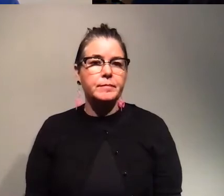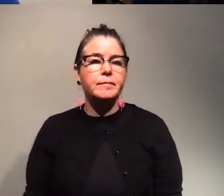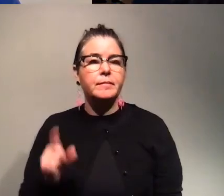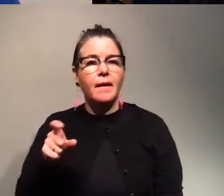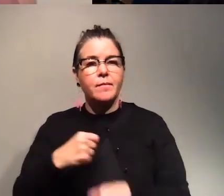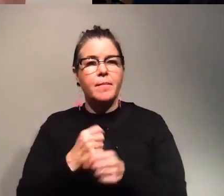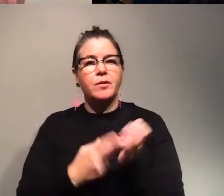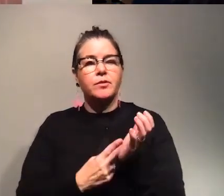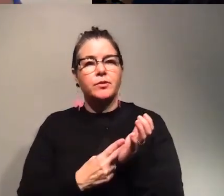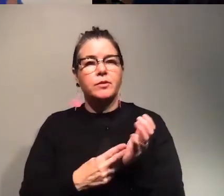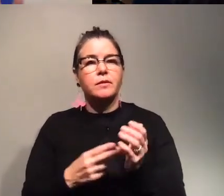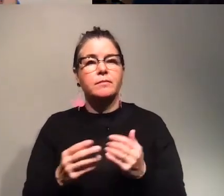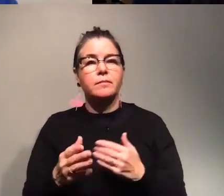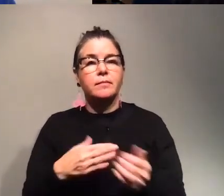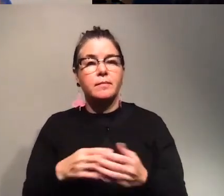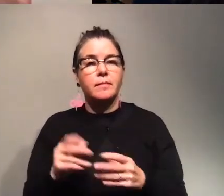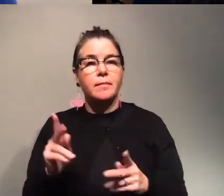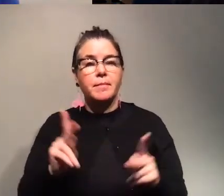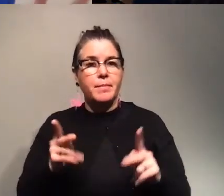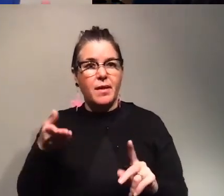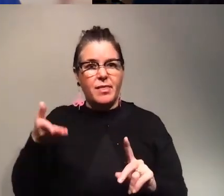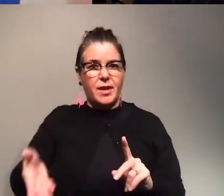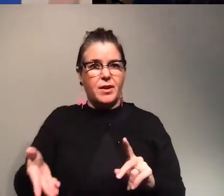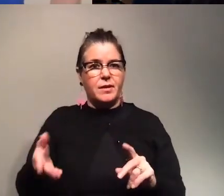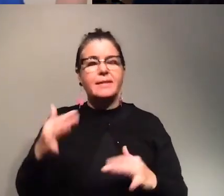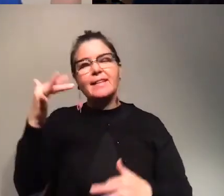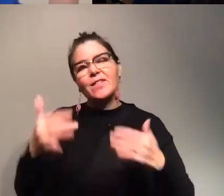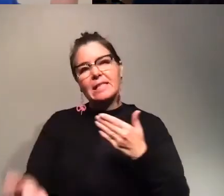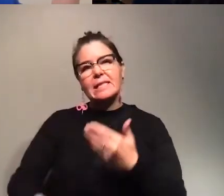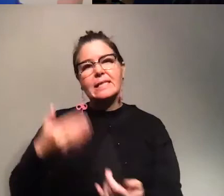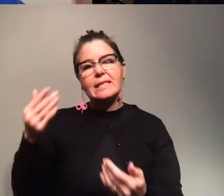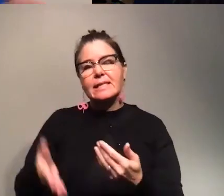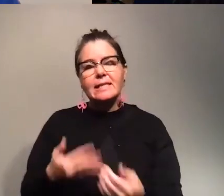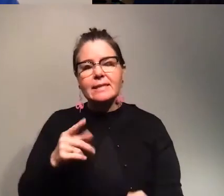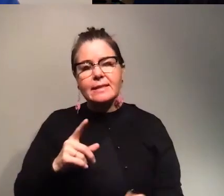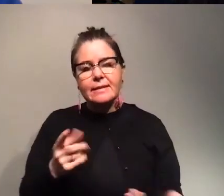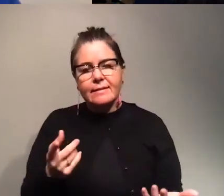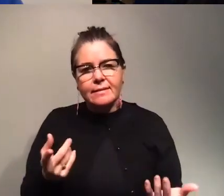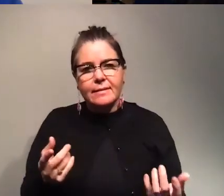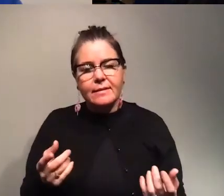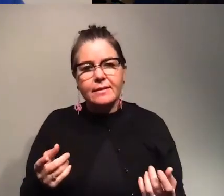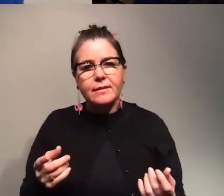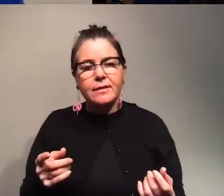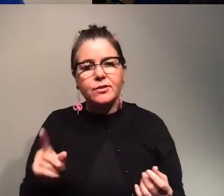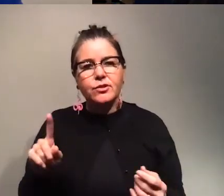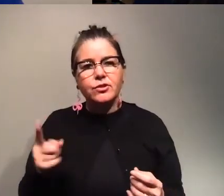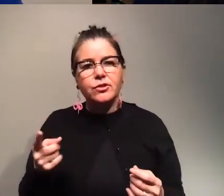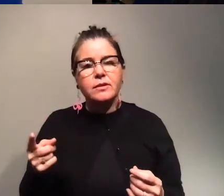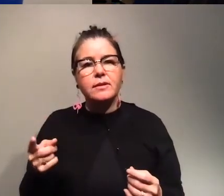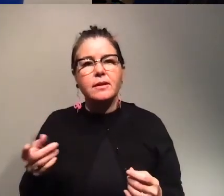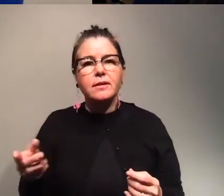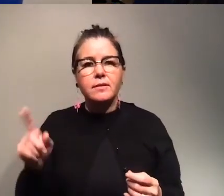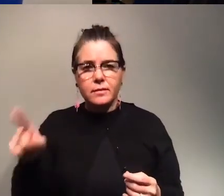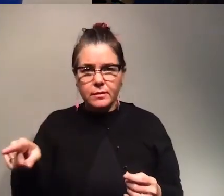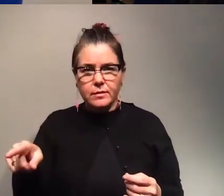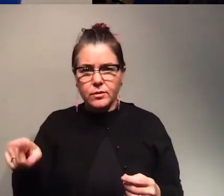sure that even when people is there because diversity is so easy is the easiest things you can do like you can just uh select people and say like hey